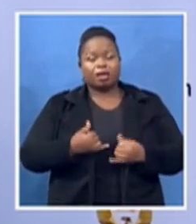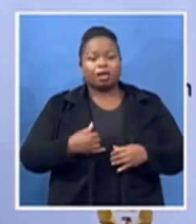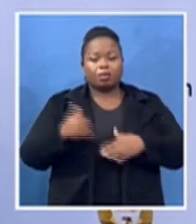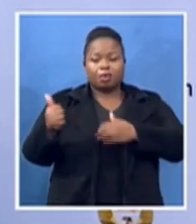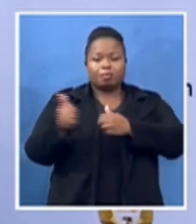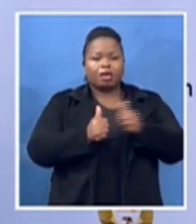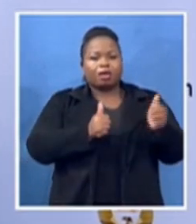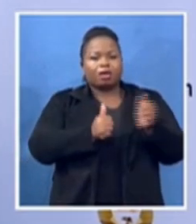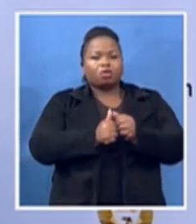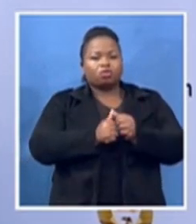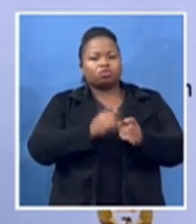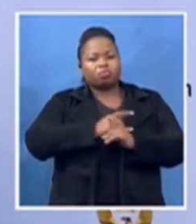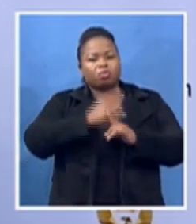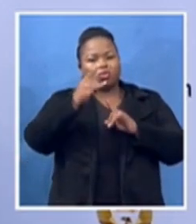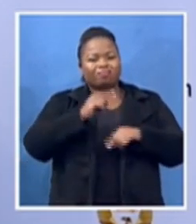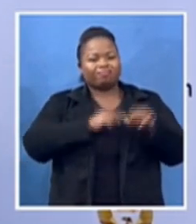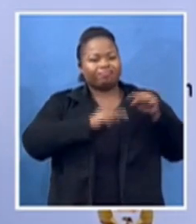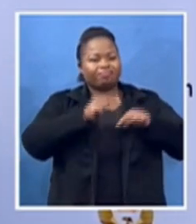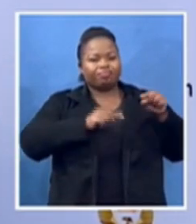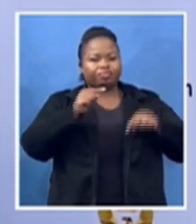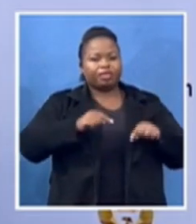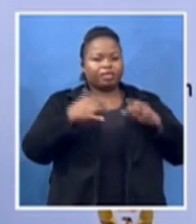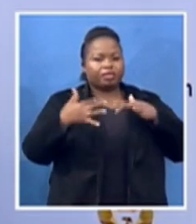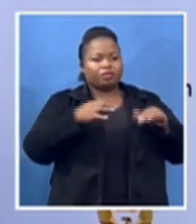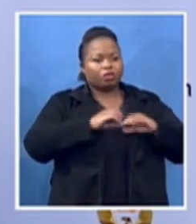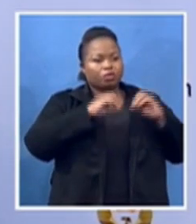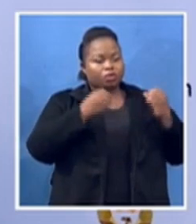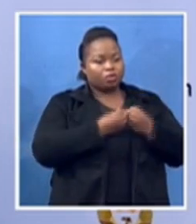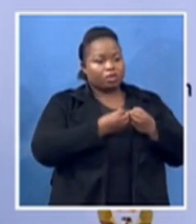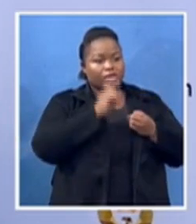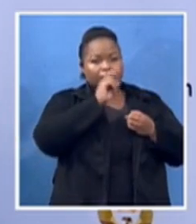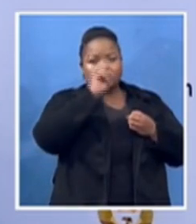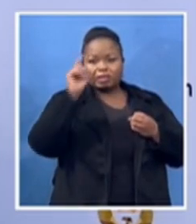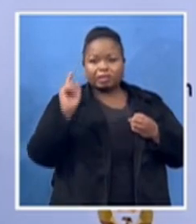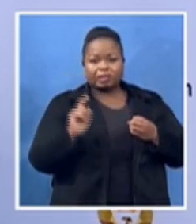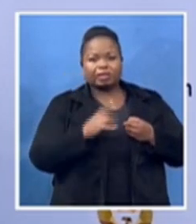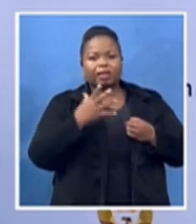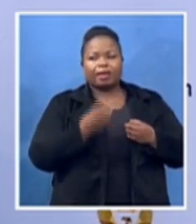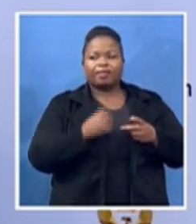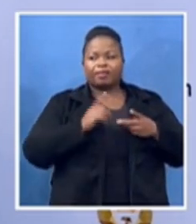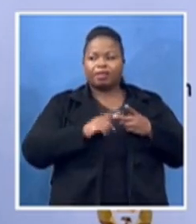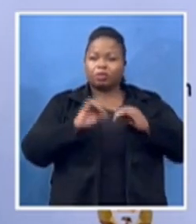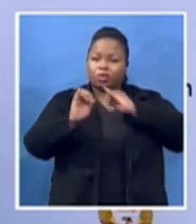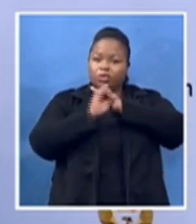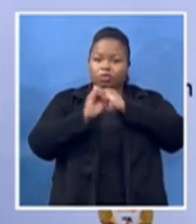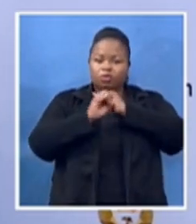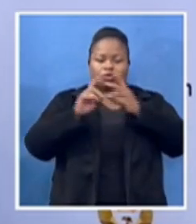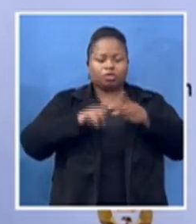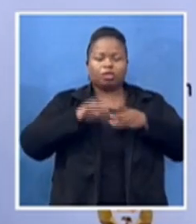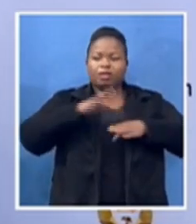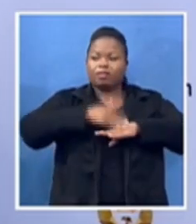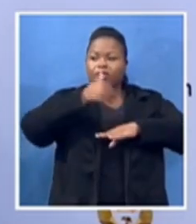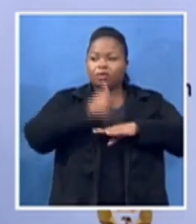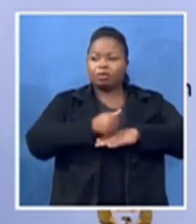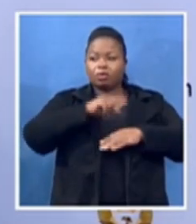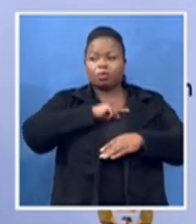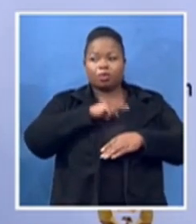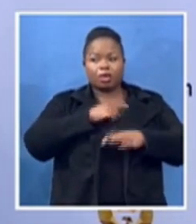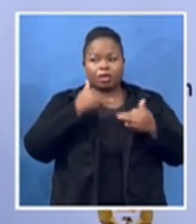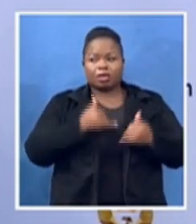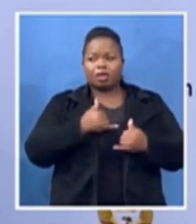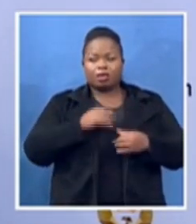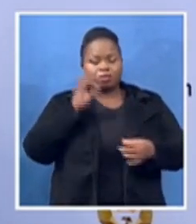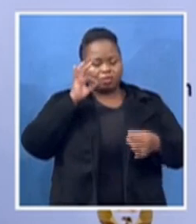organization institutes and foundation that especially on different keep moments